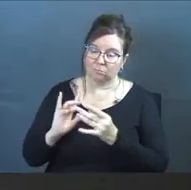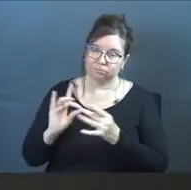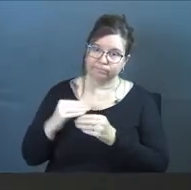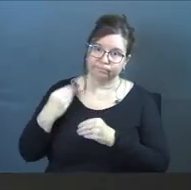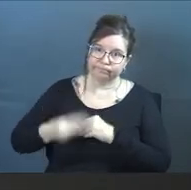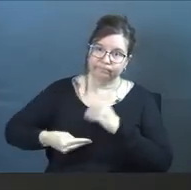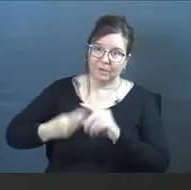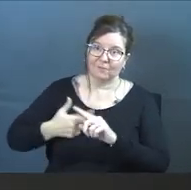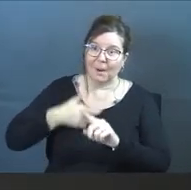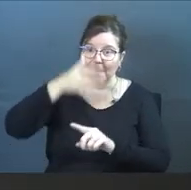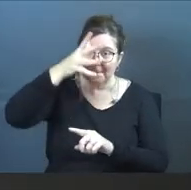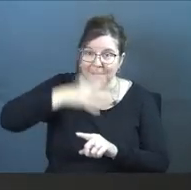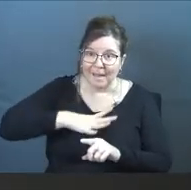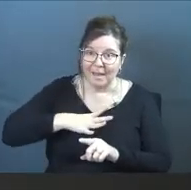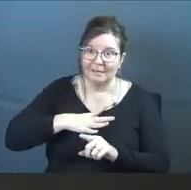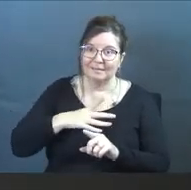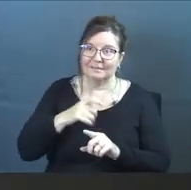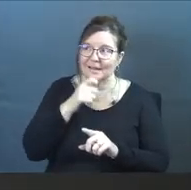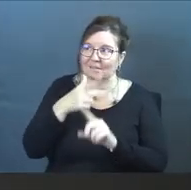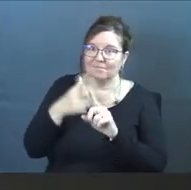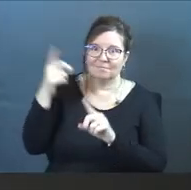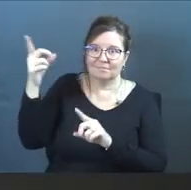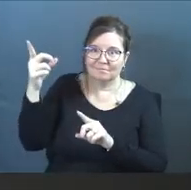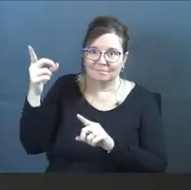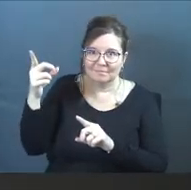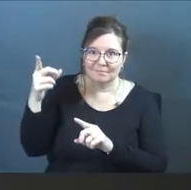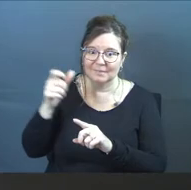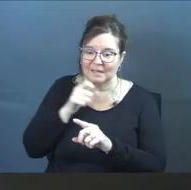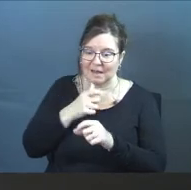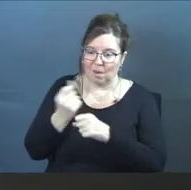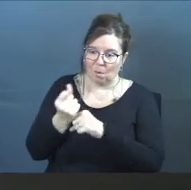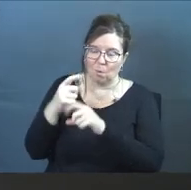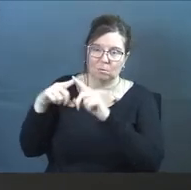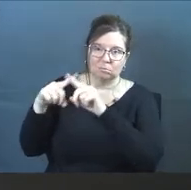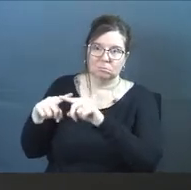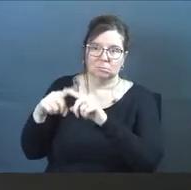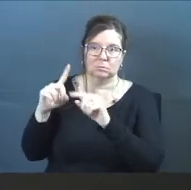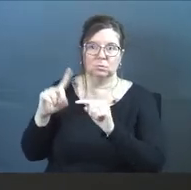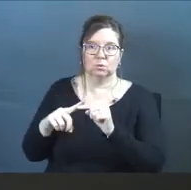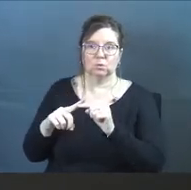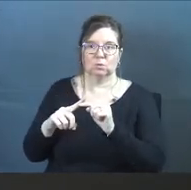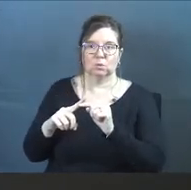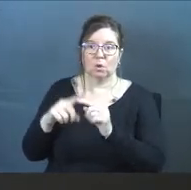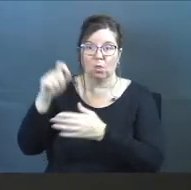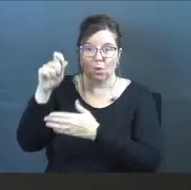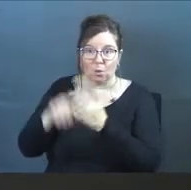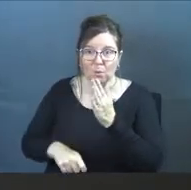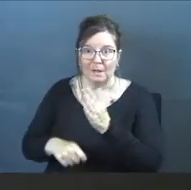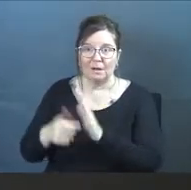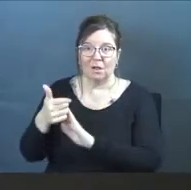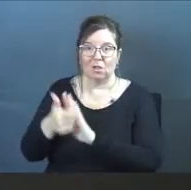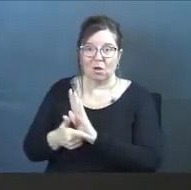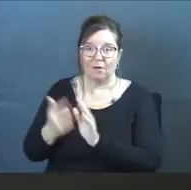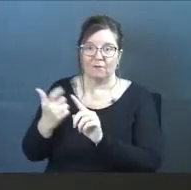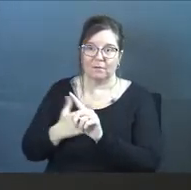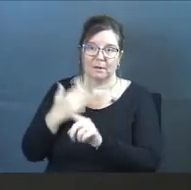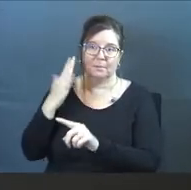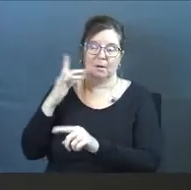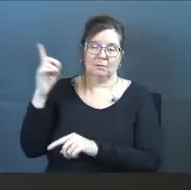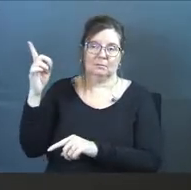down from man, that was developed by man instead of holding true to the written law